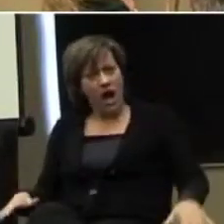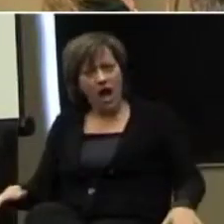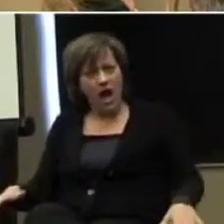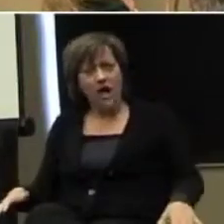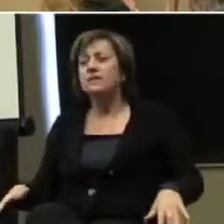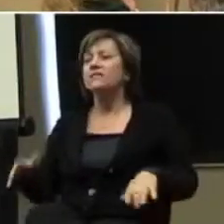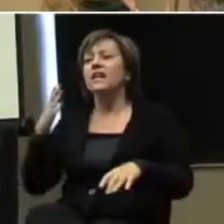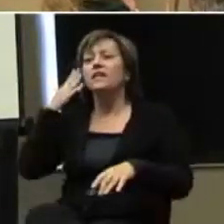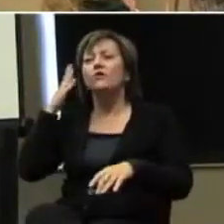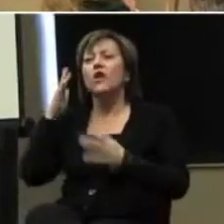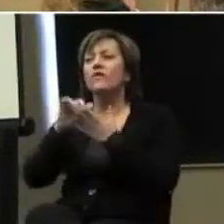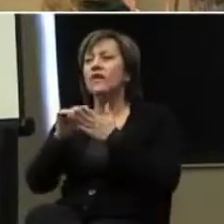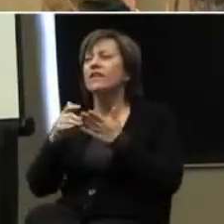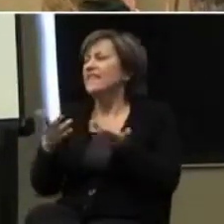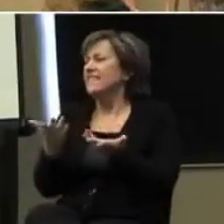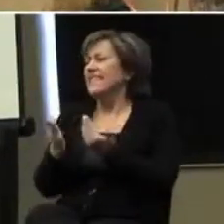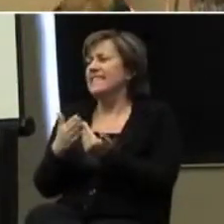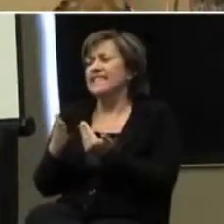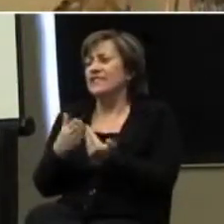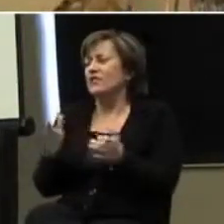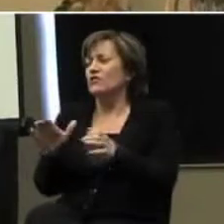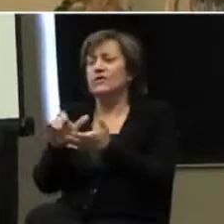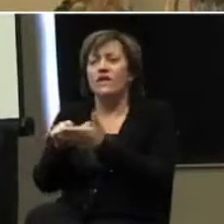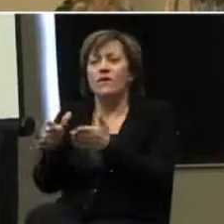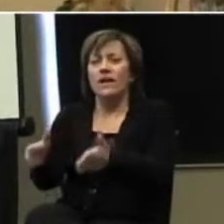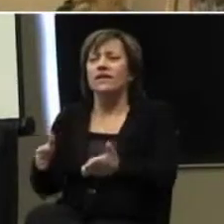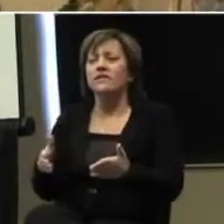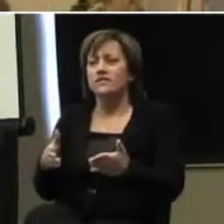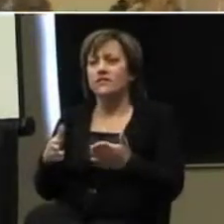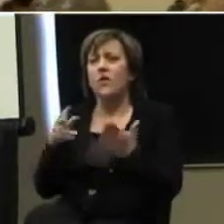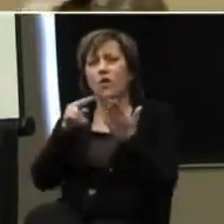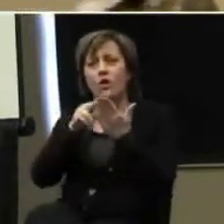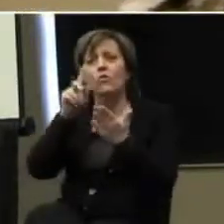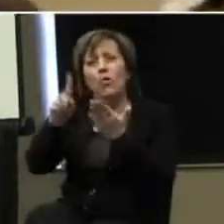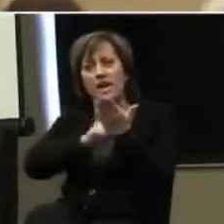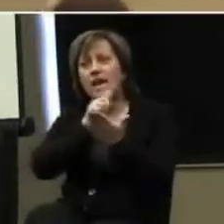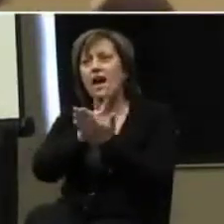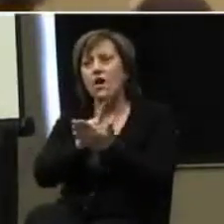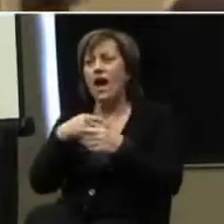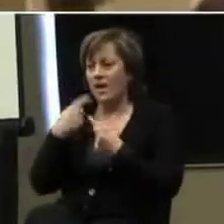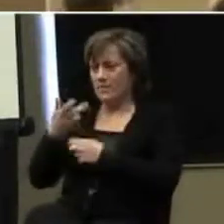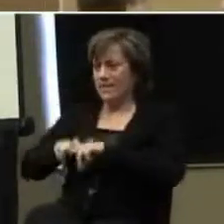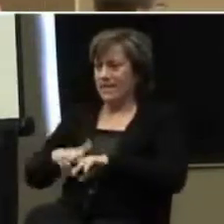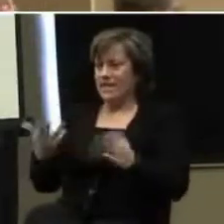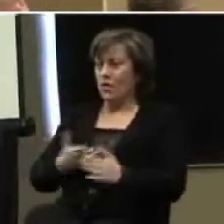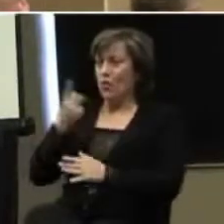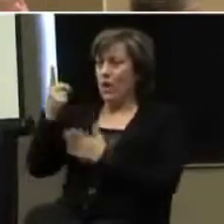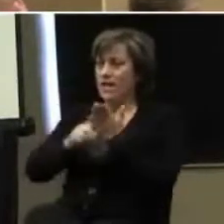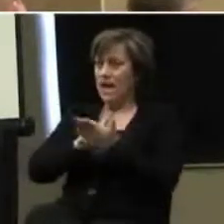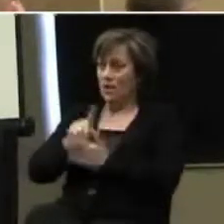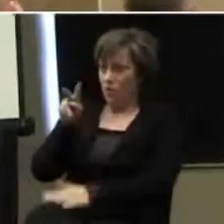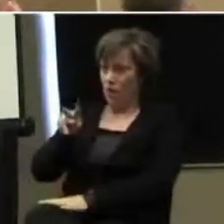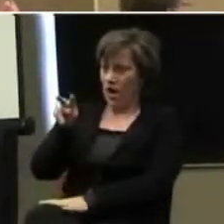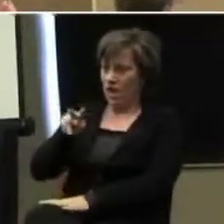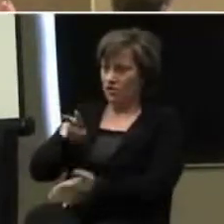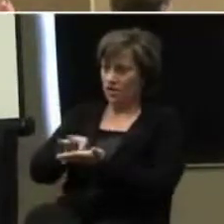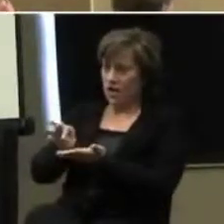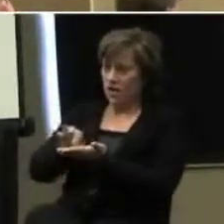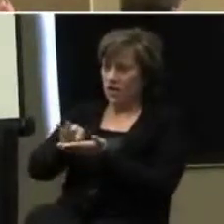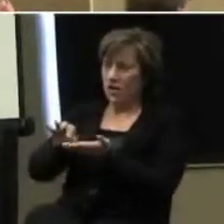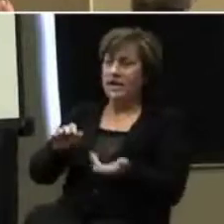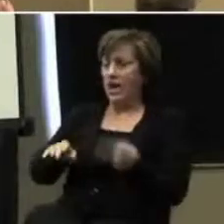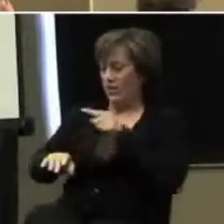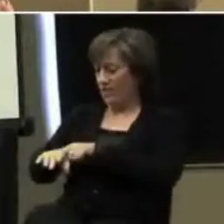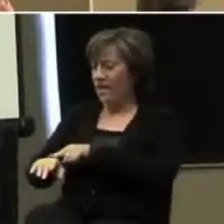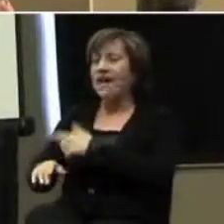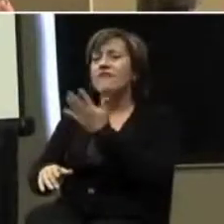So it's that easy. And then you just look at that over that hour. So you say, I've been in here an hour, and now I've got 15 rubber